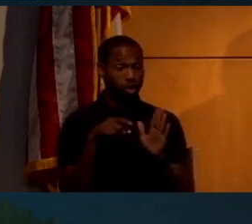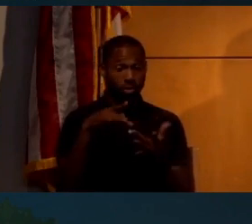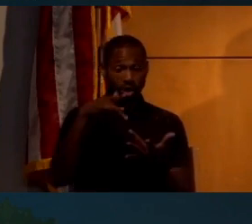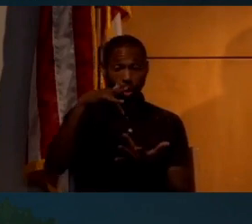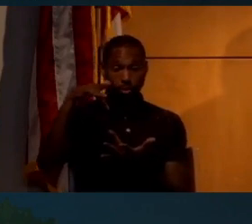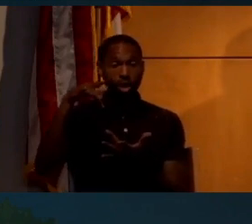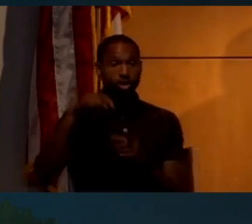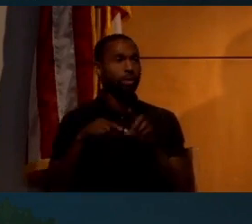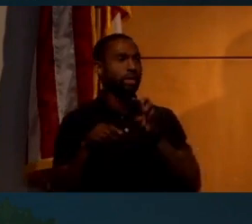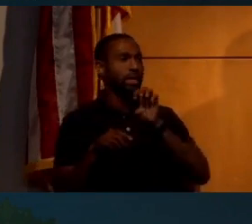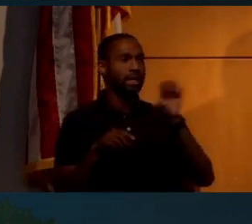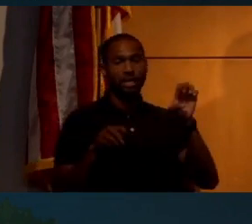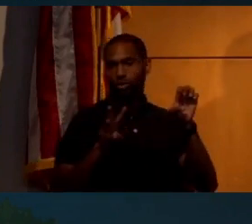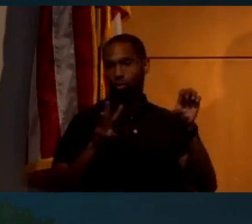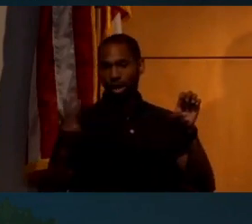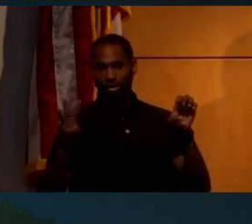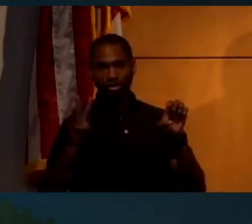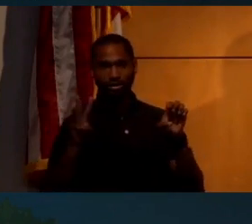like the limb shadows.